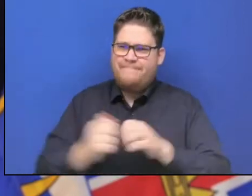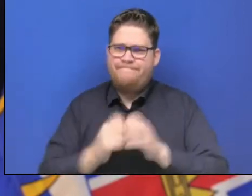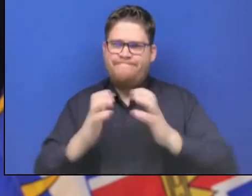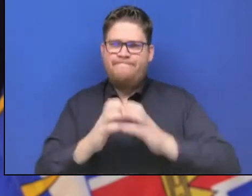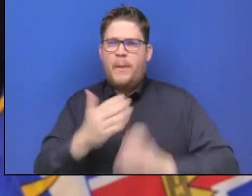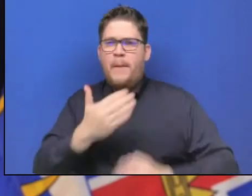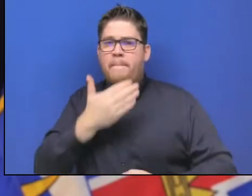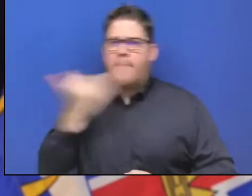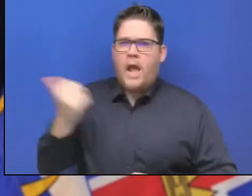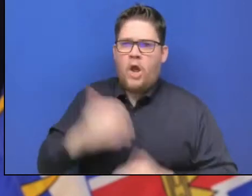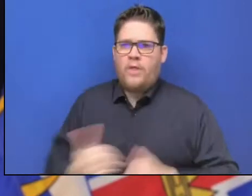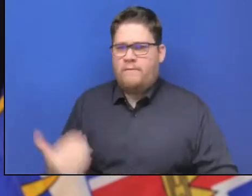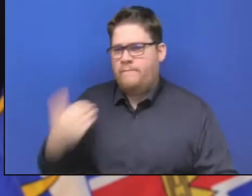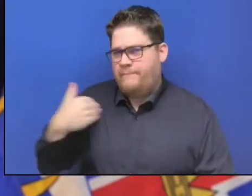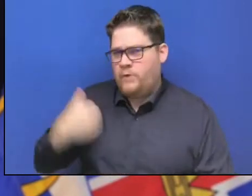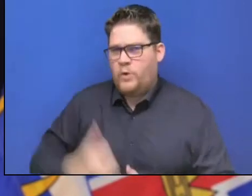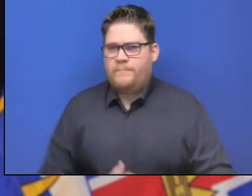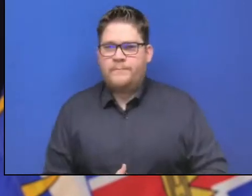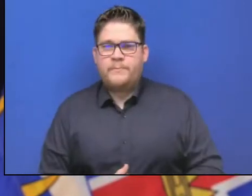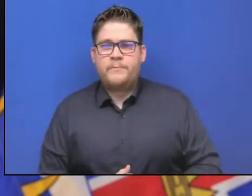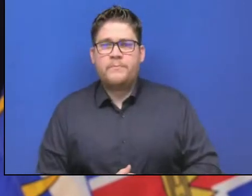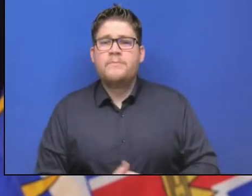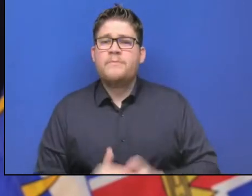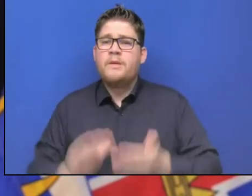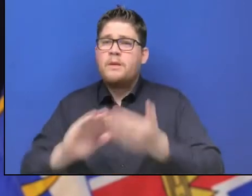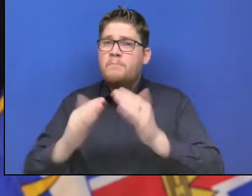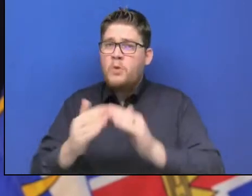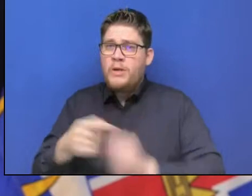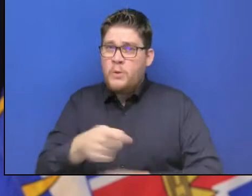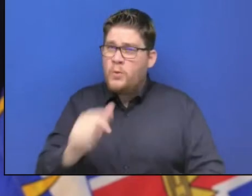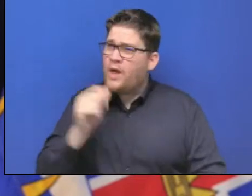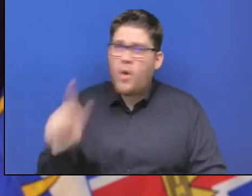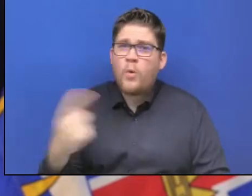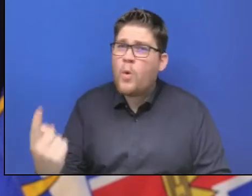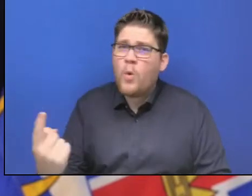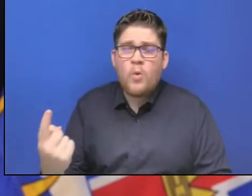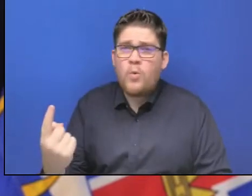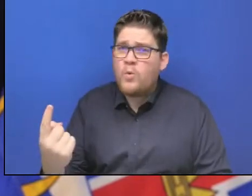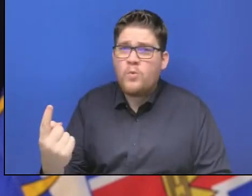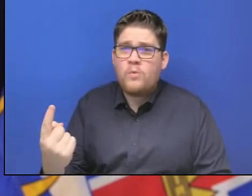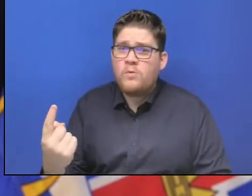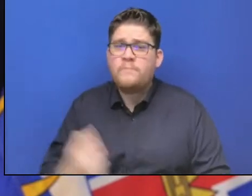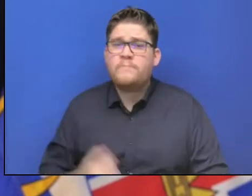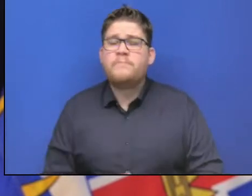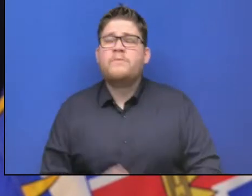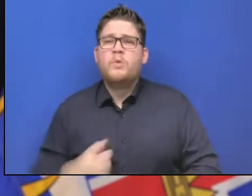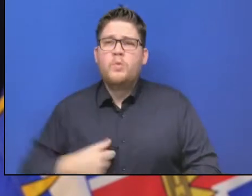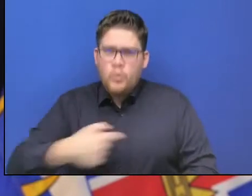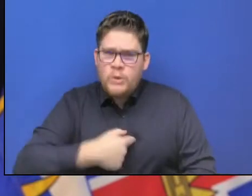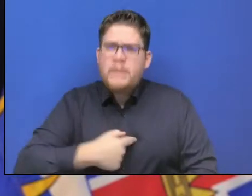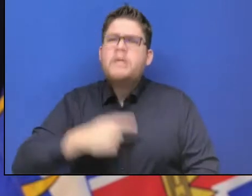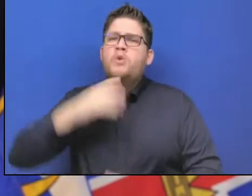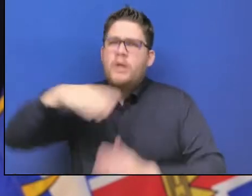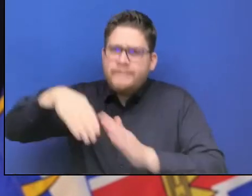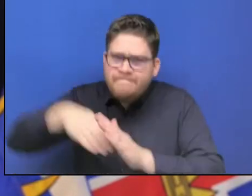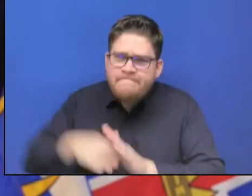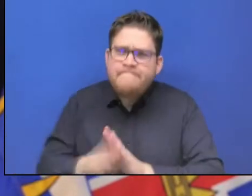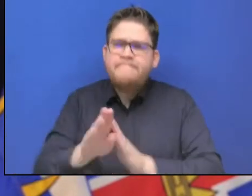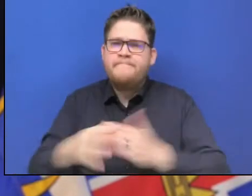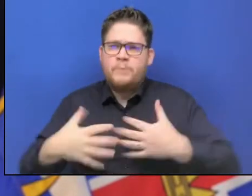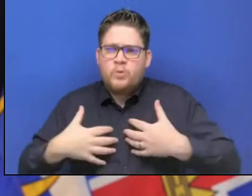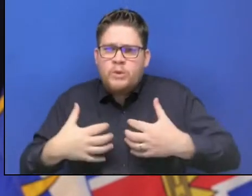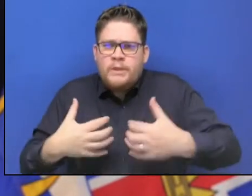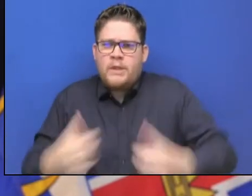do this alone. Supporting recovery, rebuilding infrastructure and maintaining community services will require coordination and